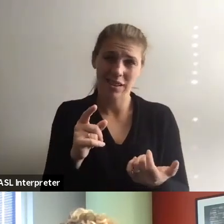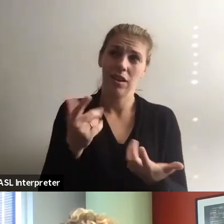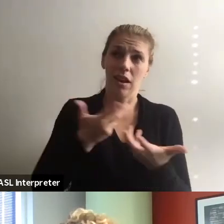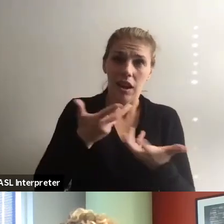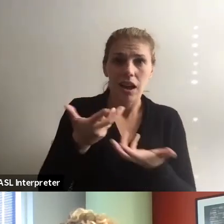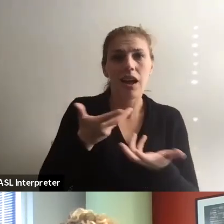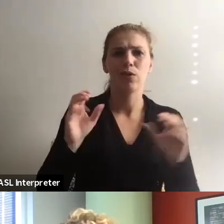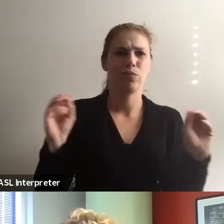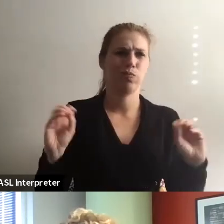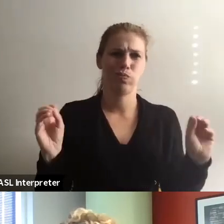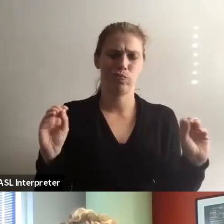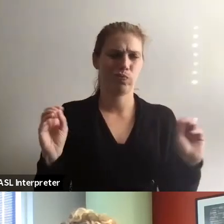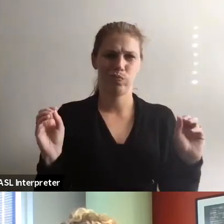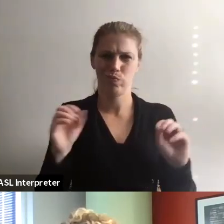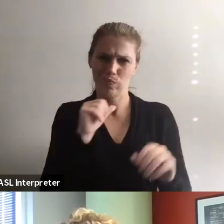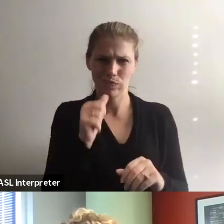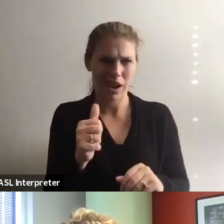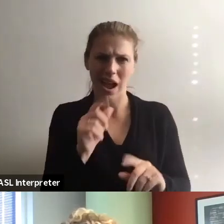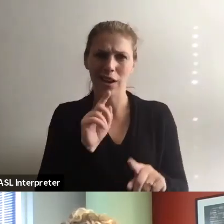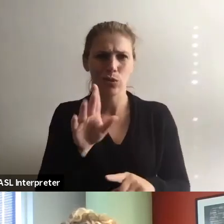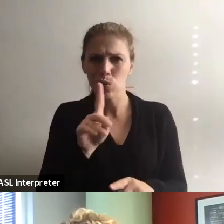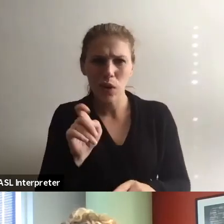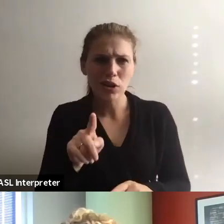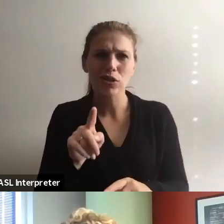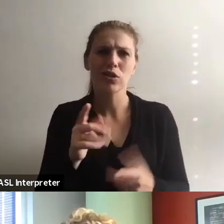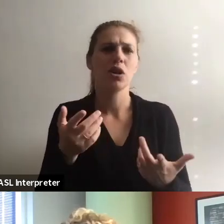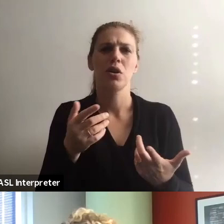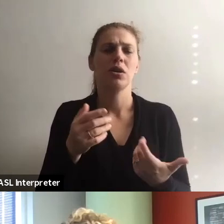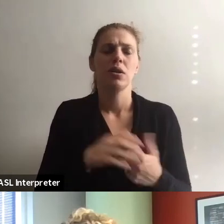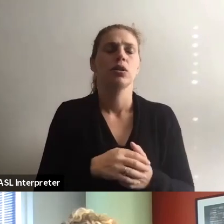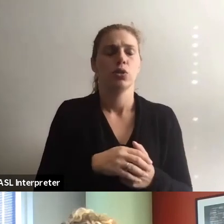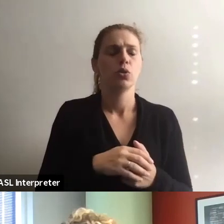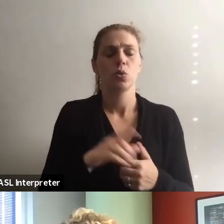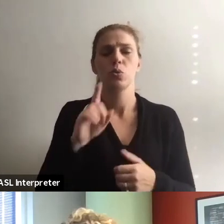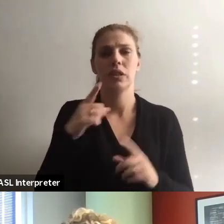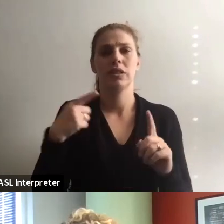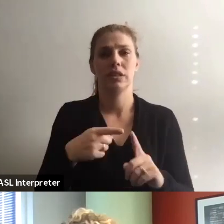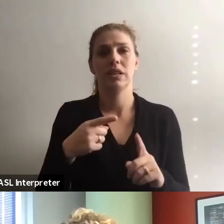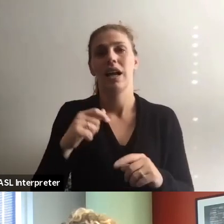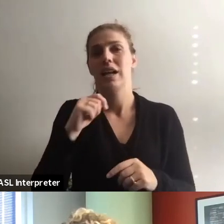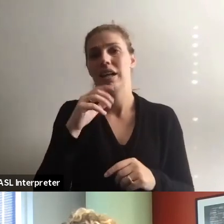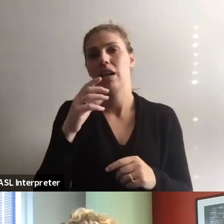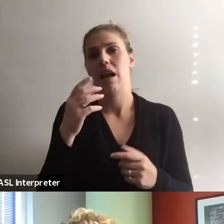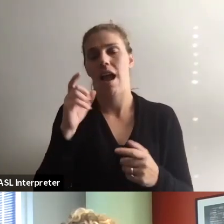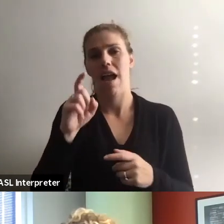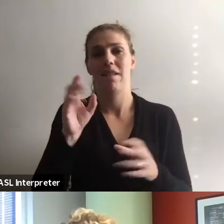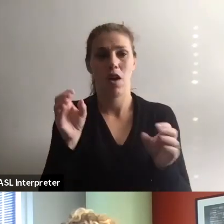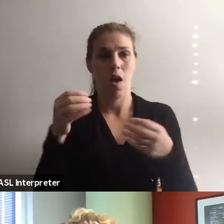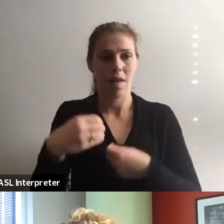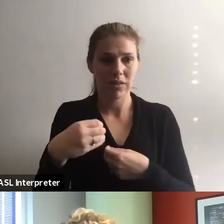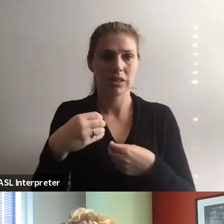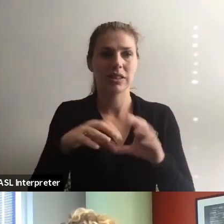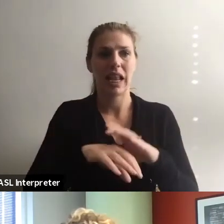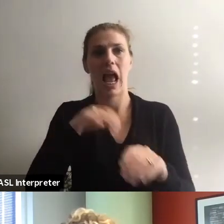you know, um, questions or, or, uh, your outreach. So it's, basically not getting out of the office and really,